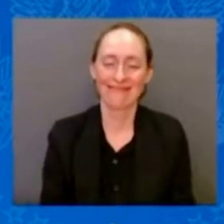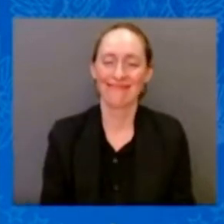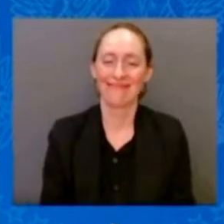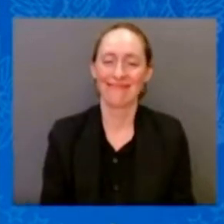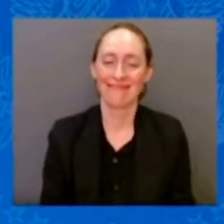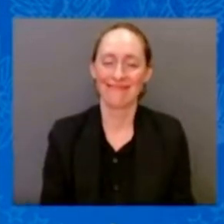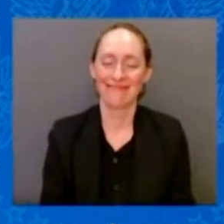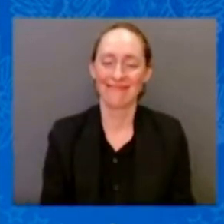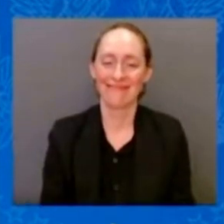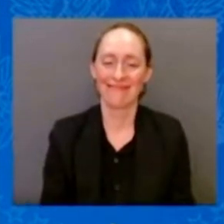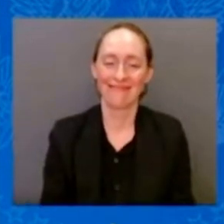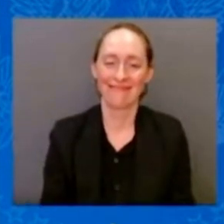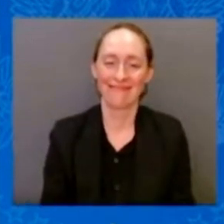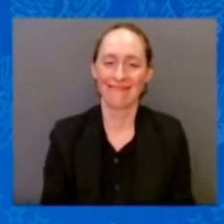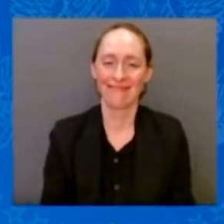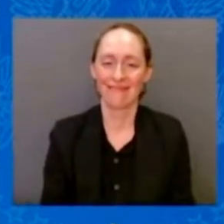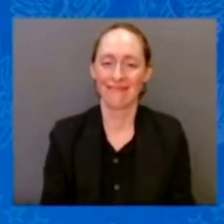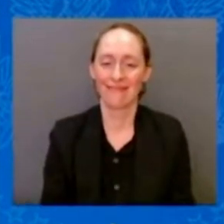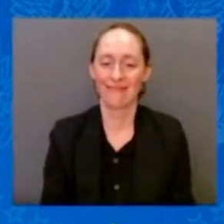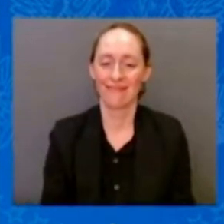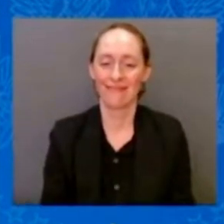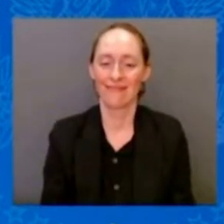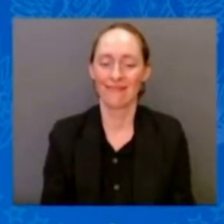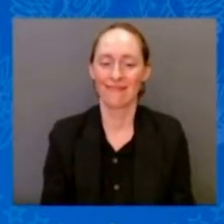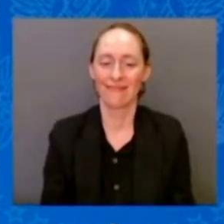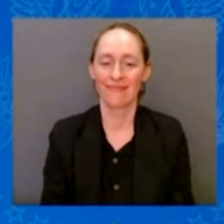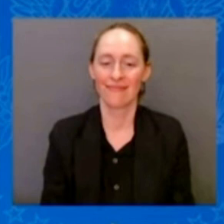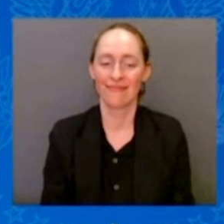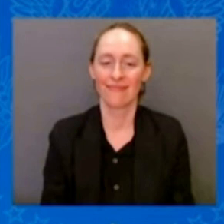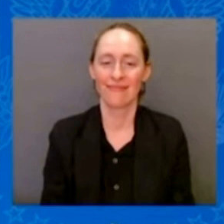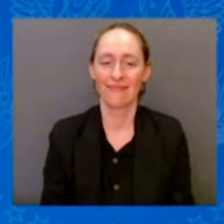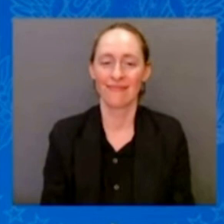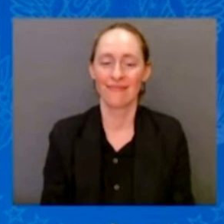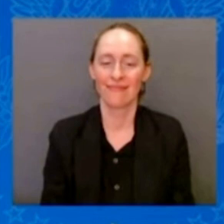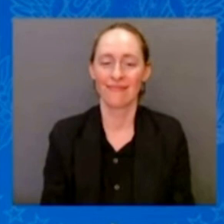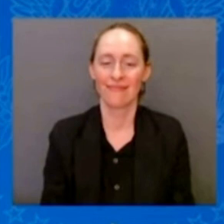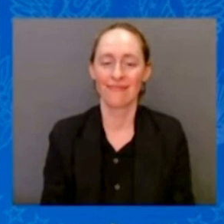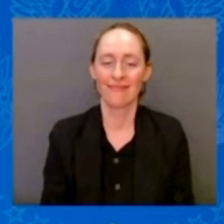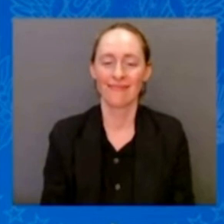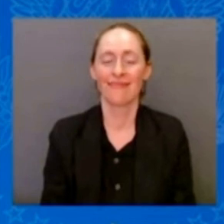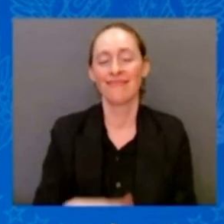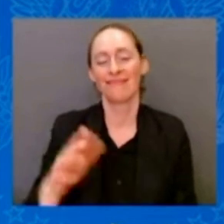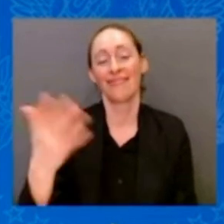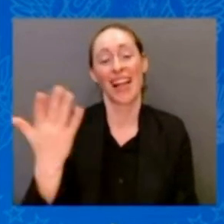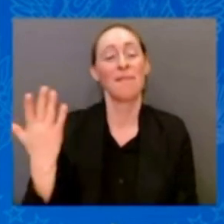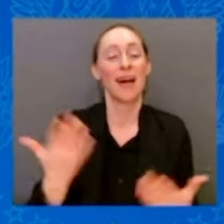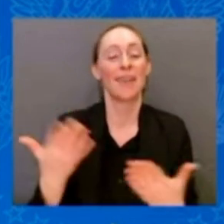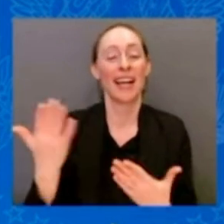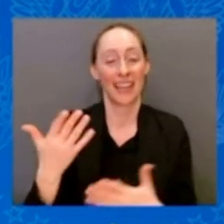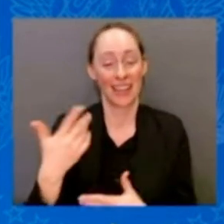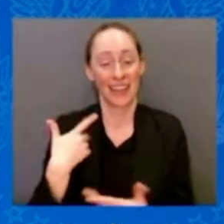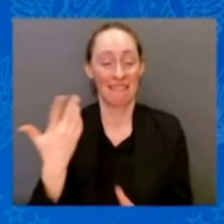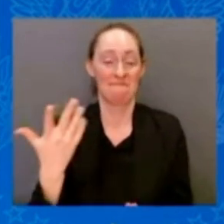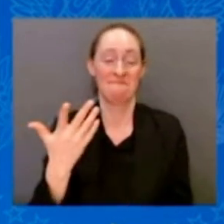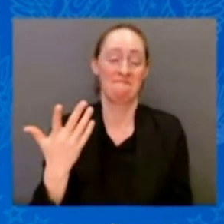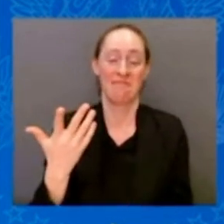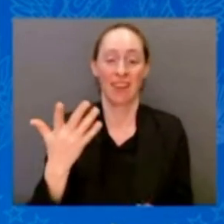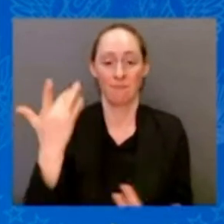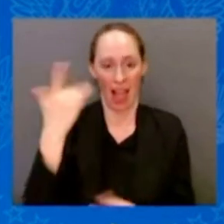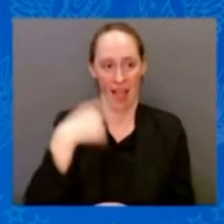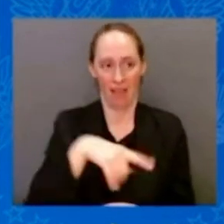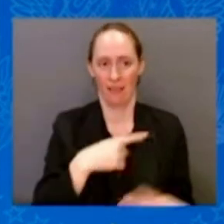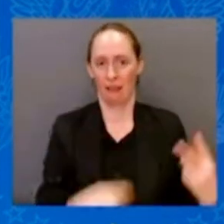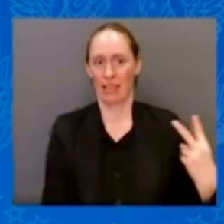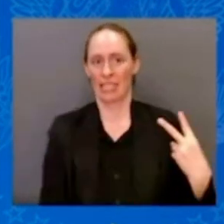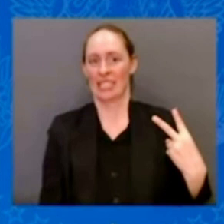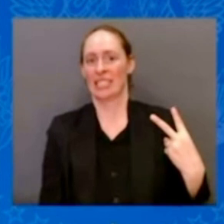And by the way, that may be redundant. I think they already think I am. But — but if anyone tries to cut Social Security, we're going to stop it. If anyone tries